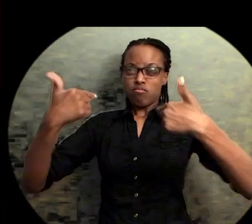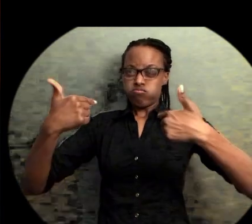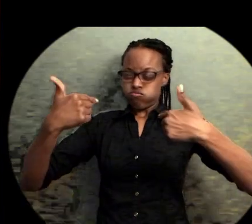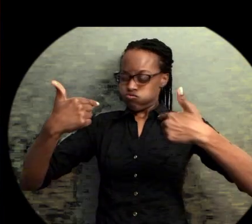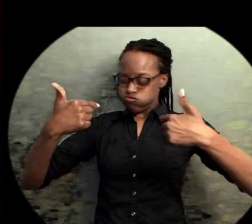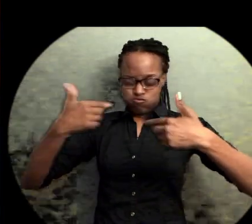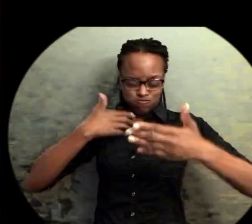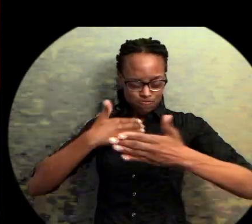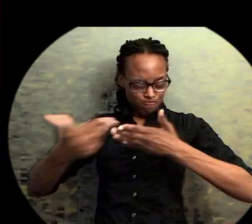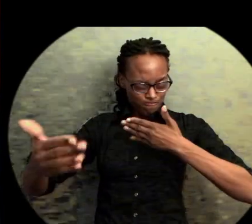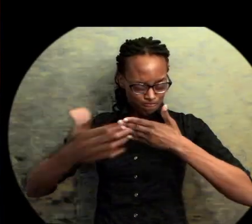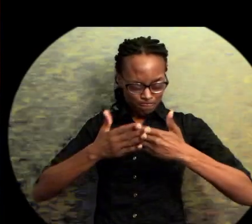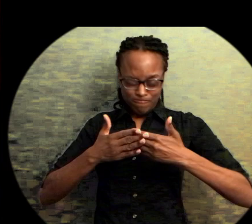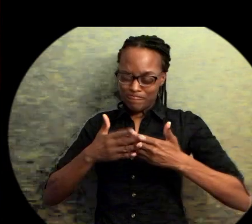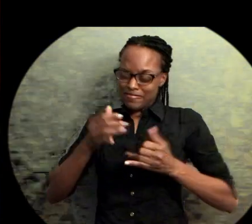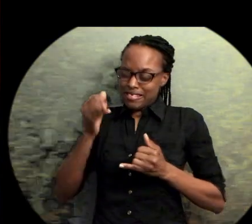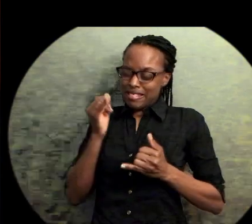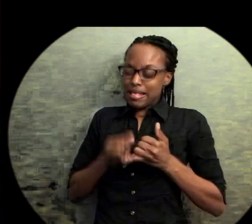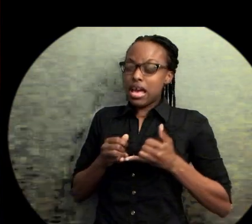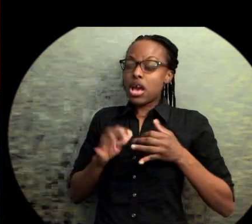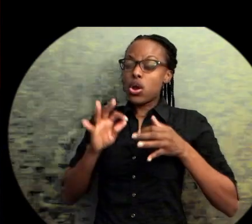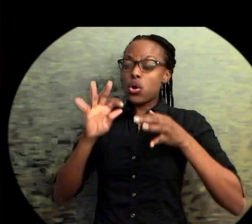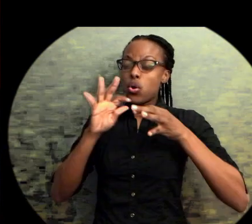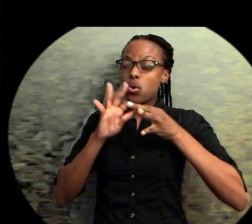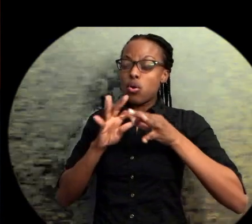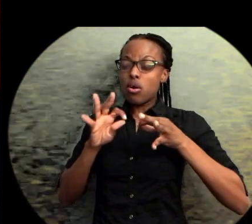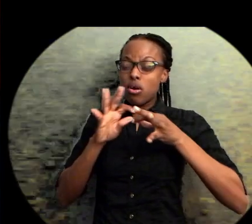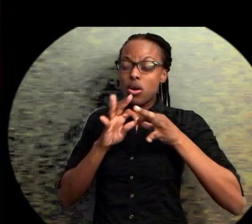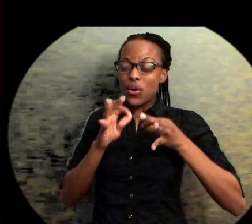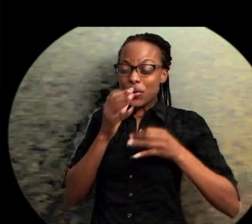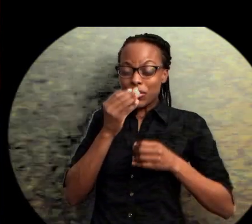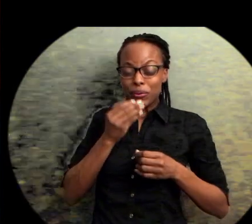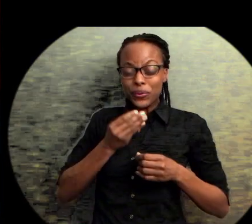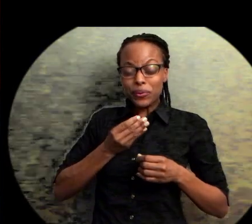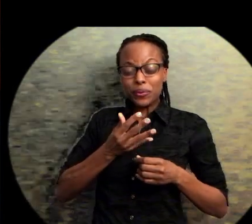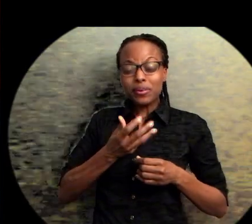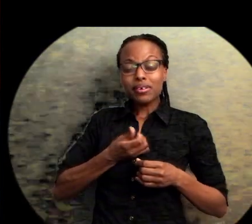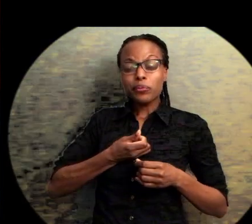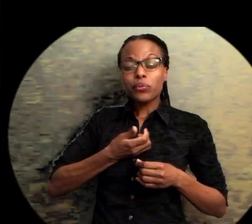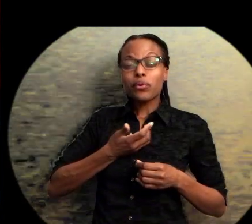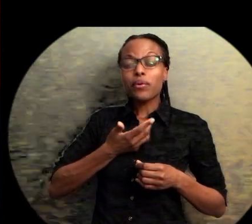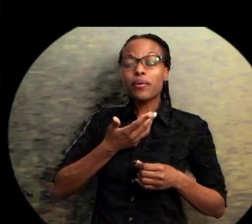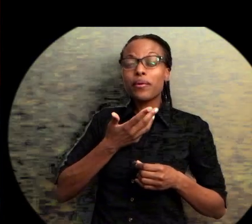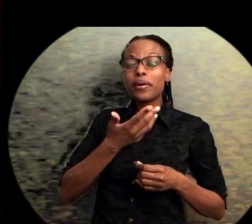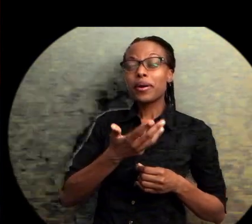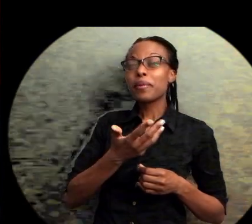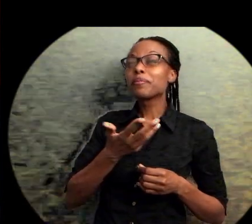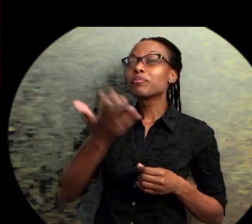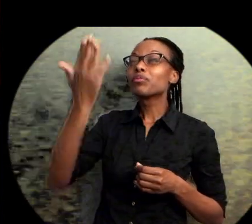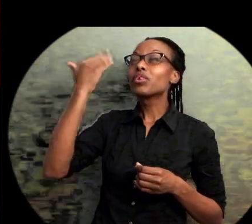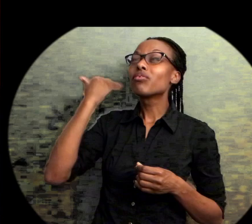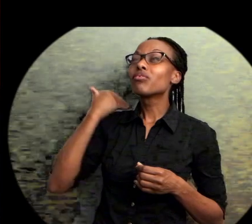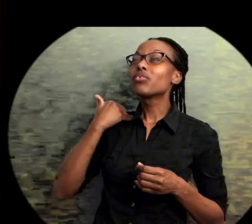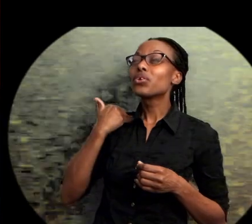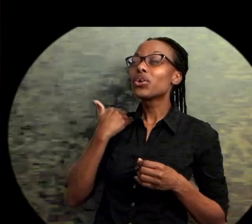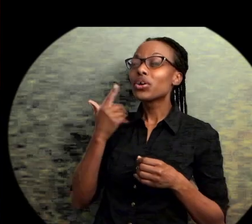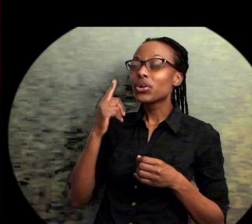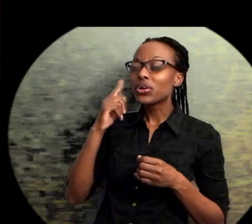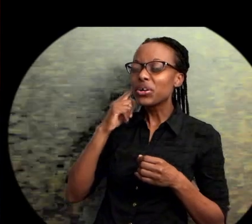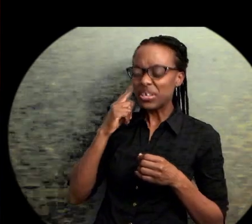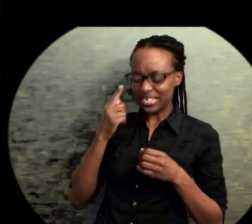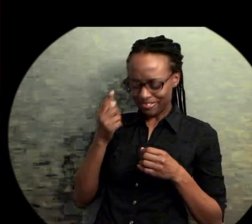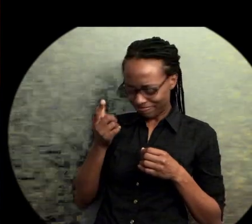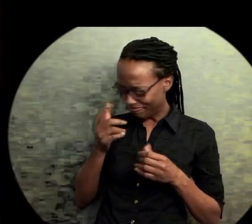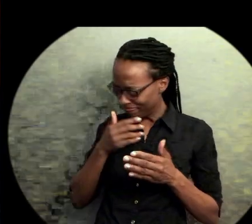words to pass along. An old poem he once heard. Yea, though I walk through the valley of the shadow of